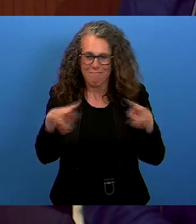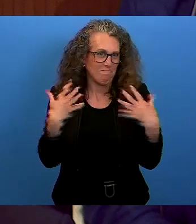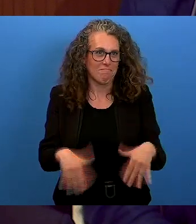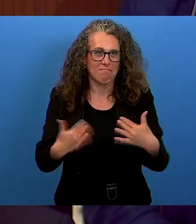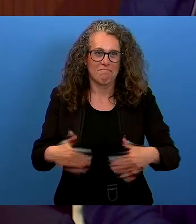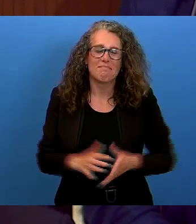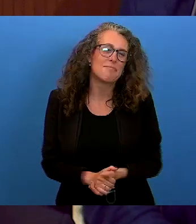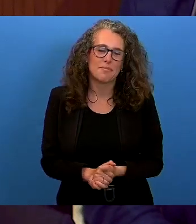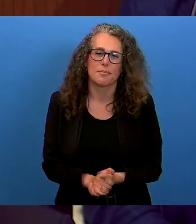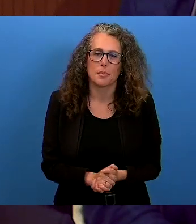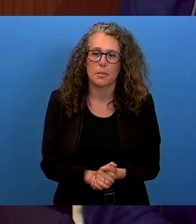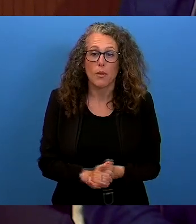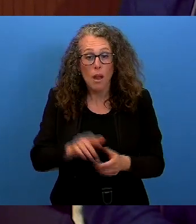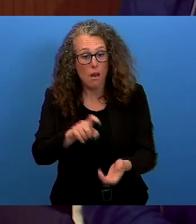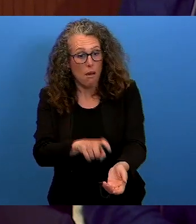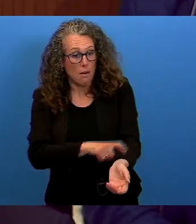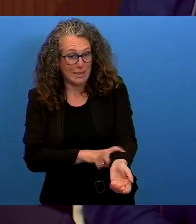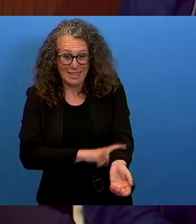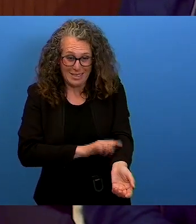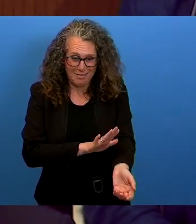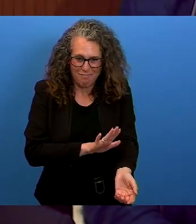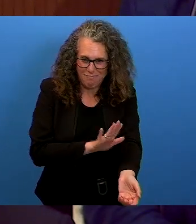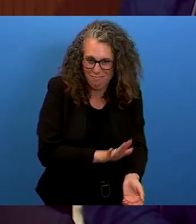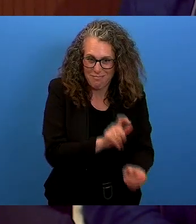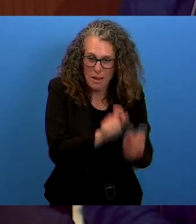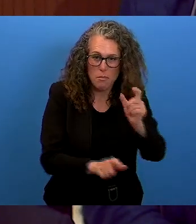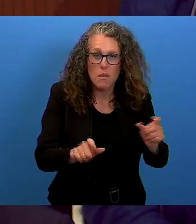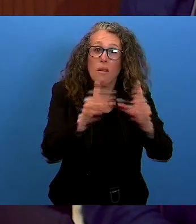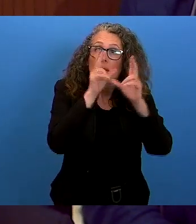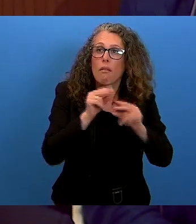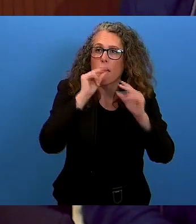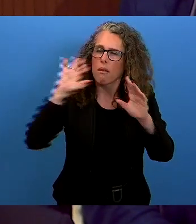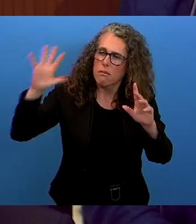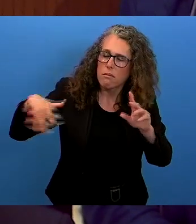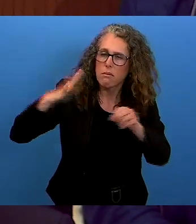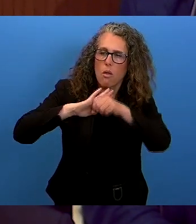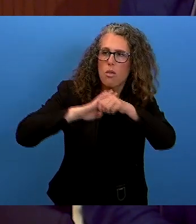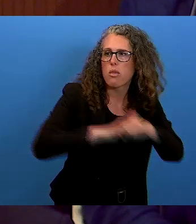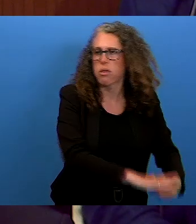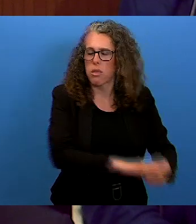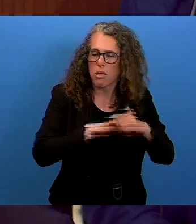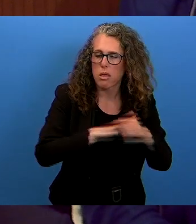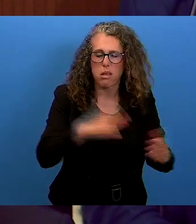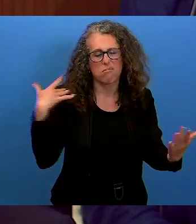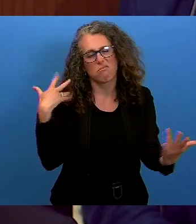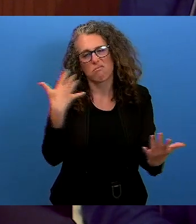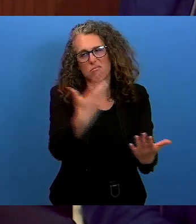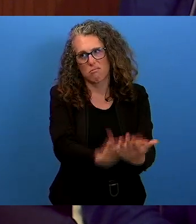and experiences of indigenous peoples have been excluded and silenced for far too long.